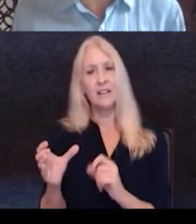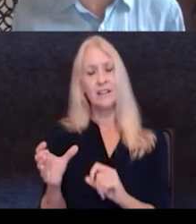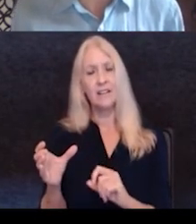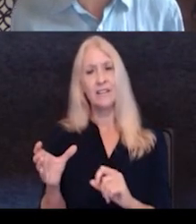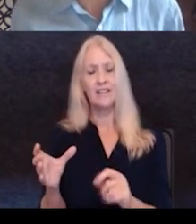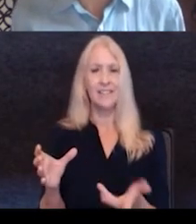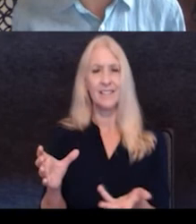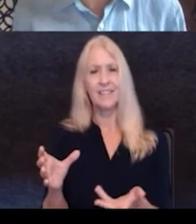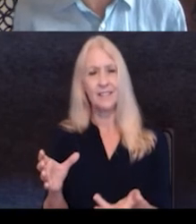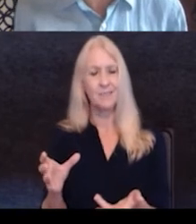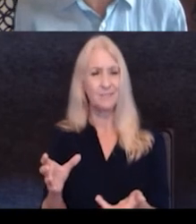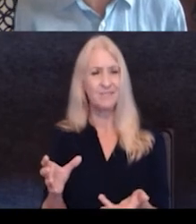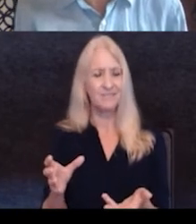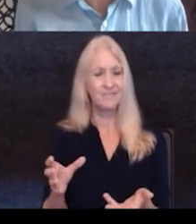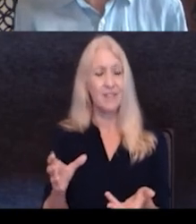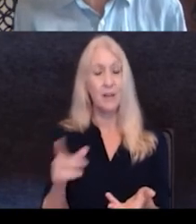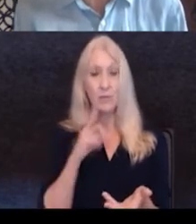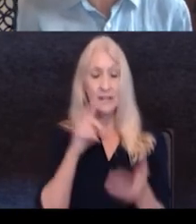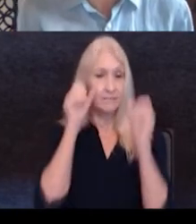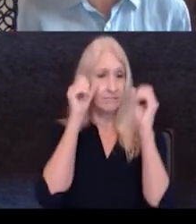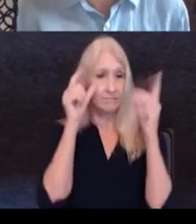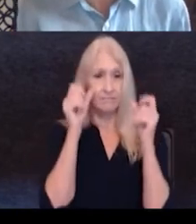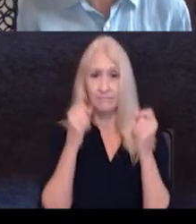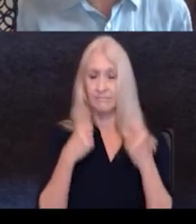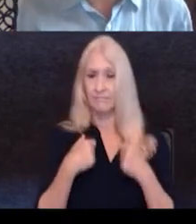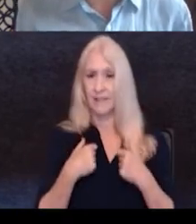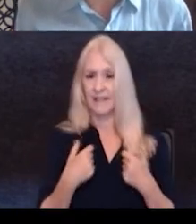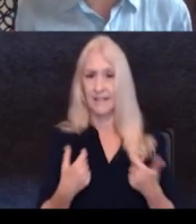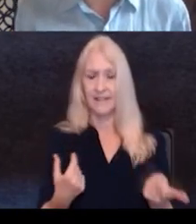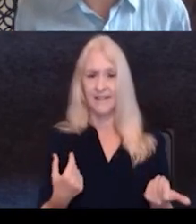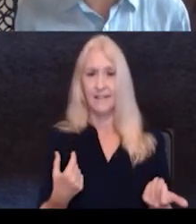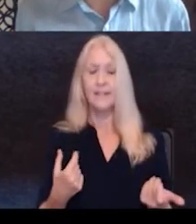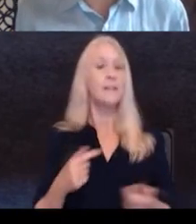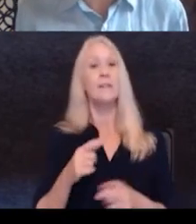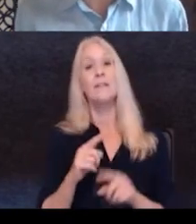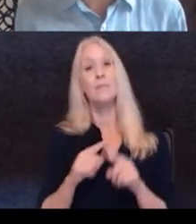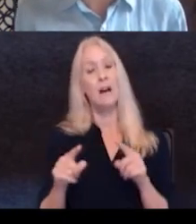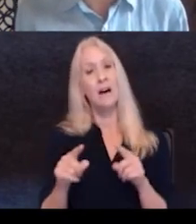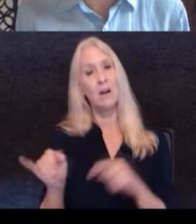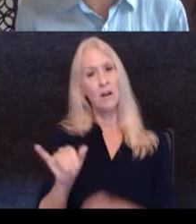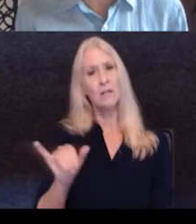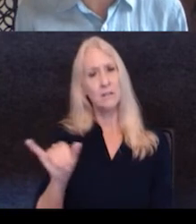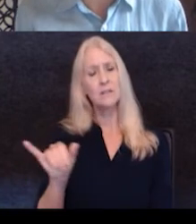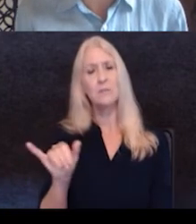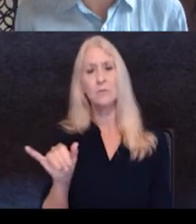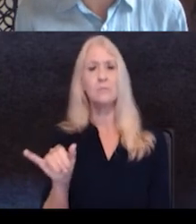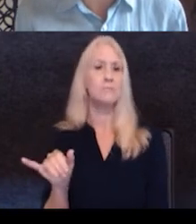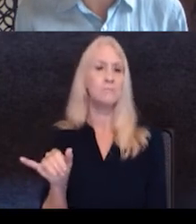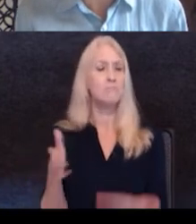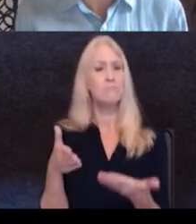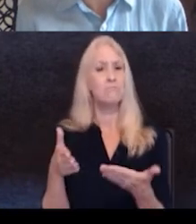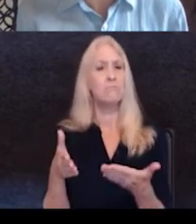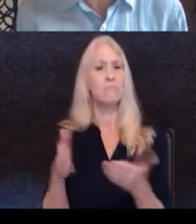been really, um, really surprising, but also at the same time, um, it has allowed us to be kind of,